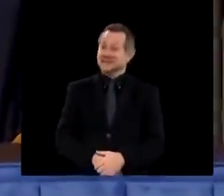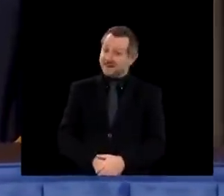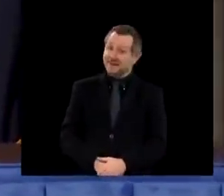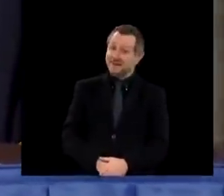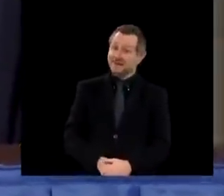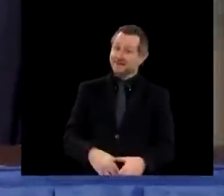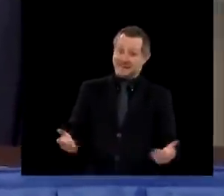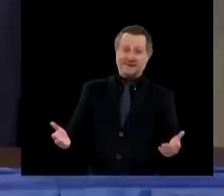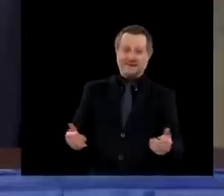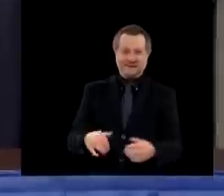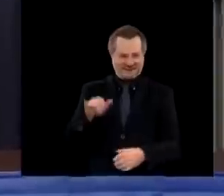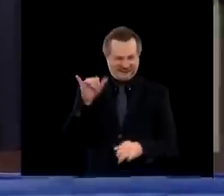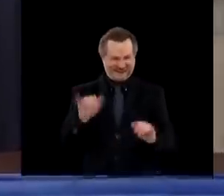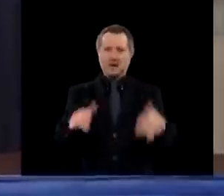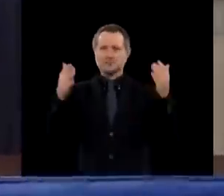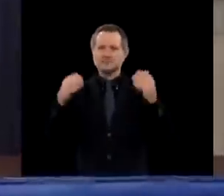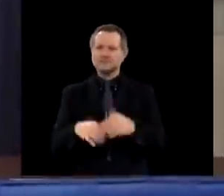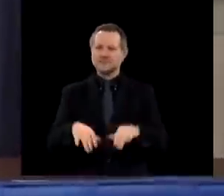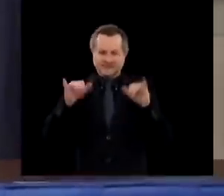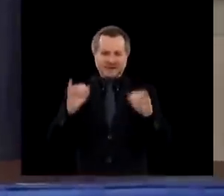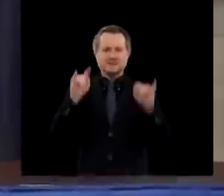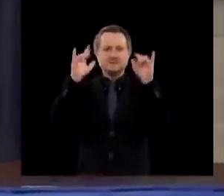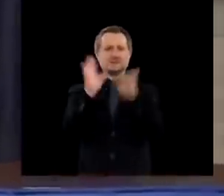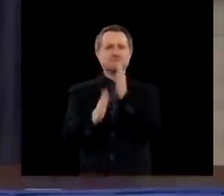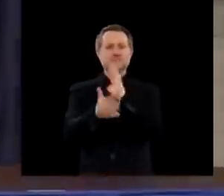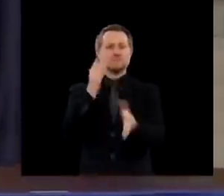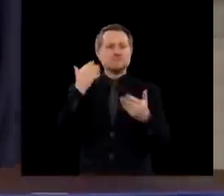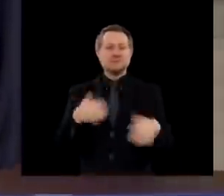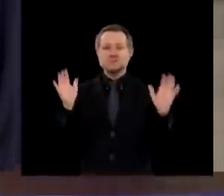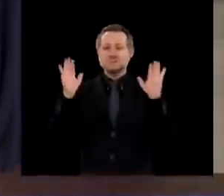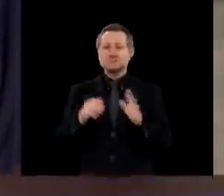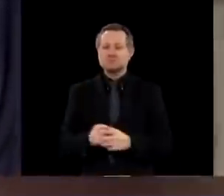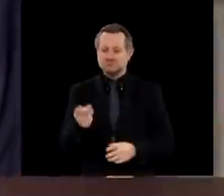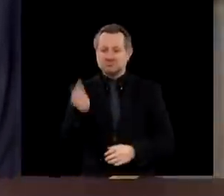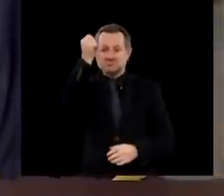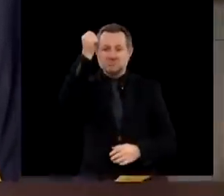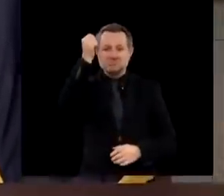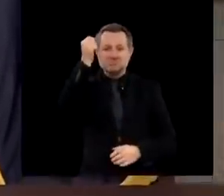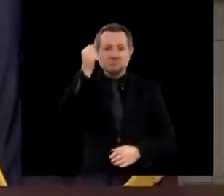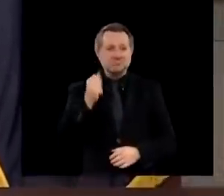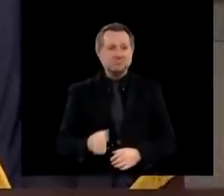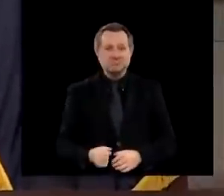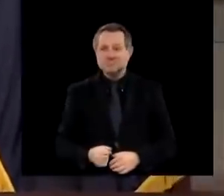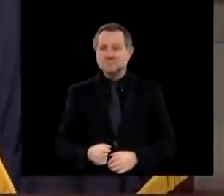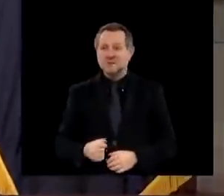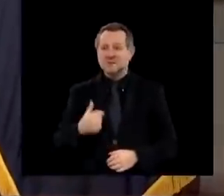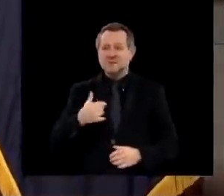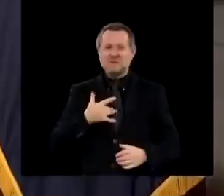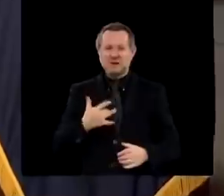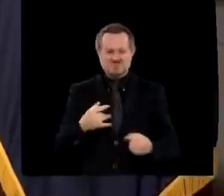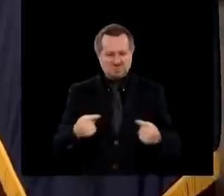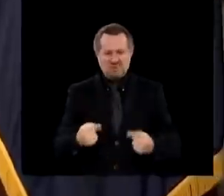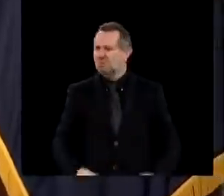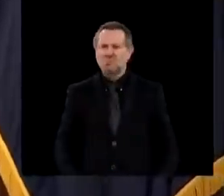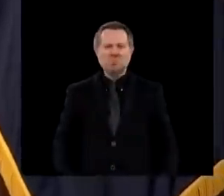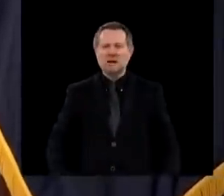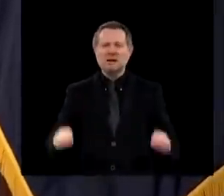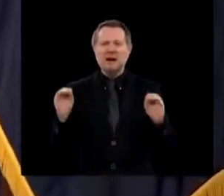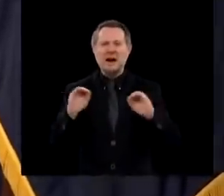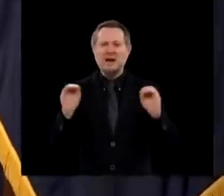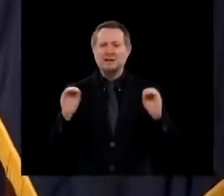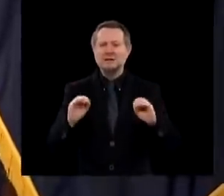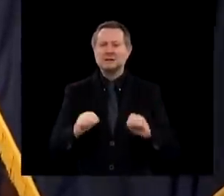That is the whole test. I'm not in pain. I'm not in discomfort.